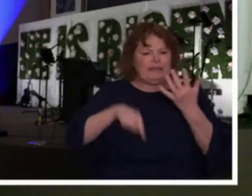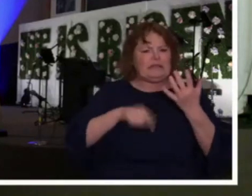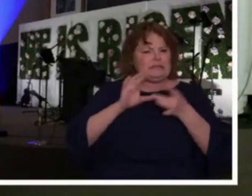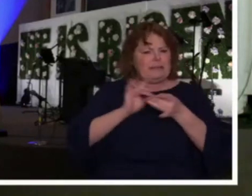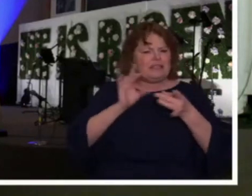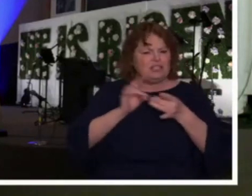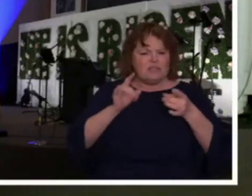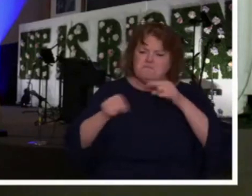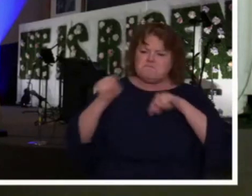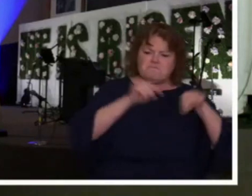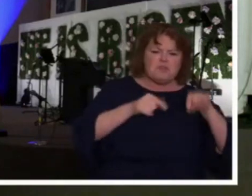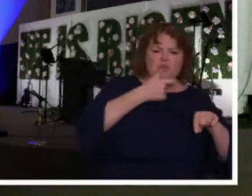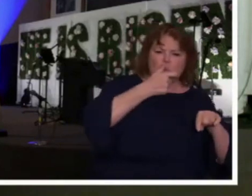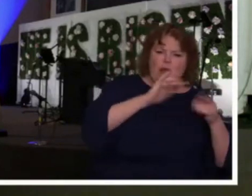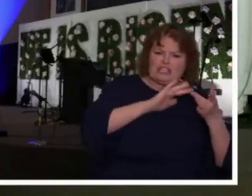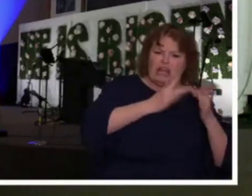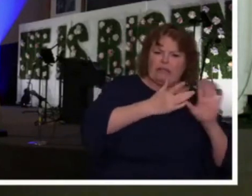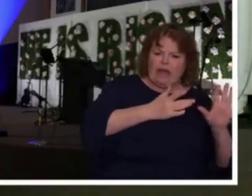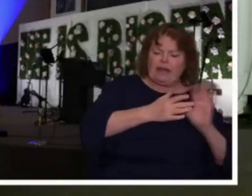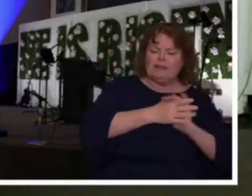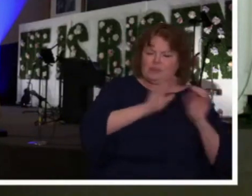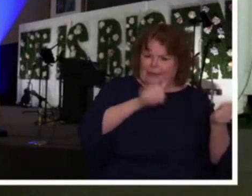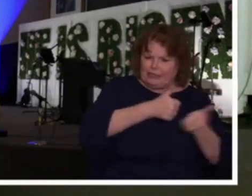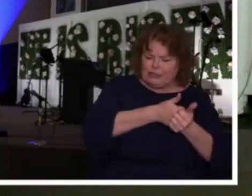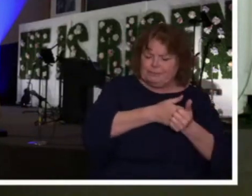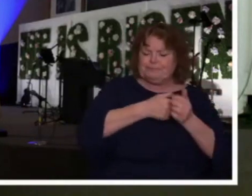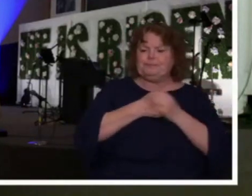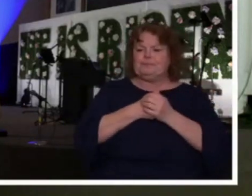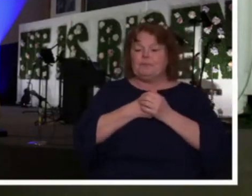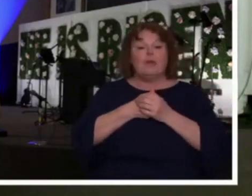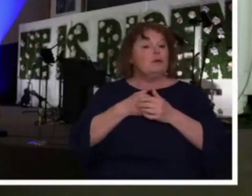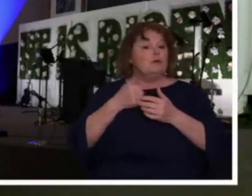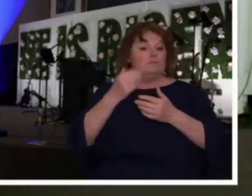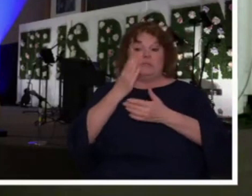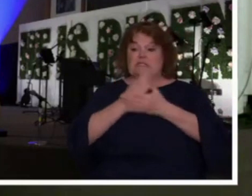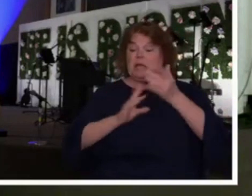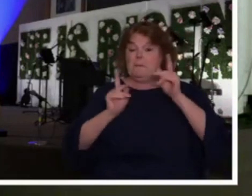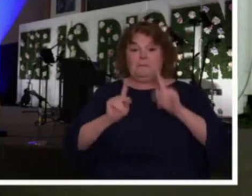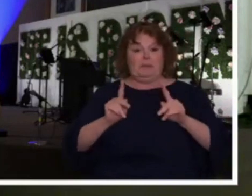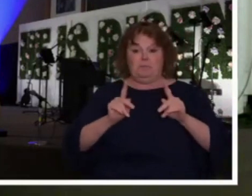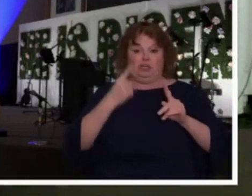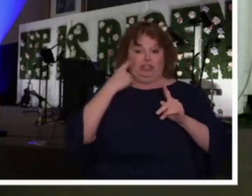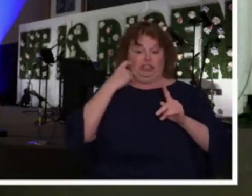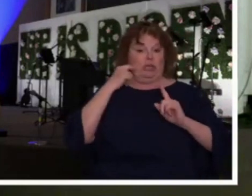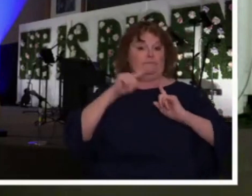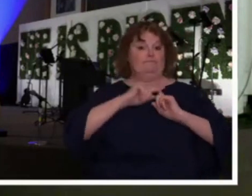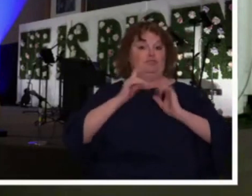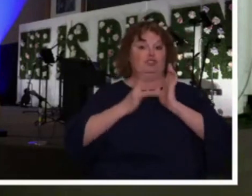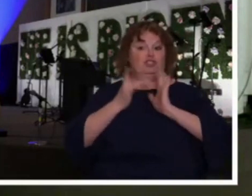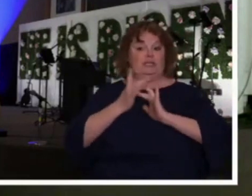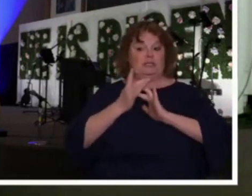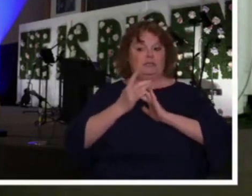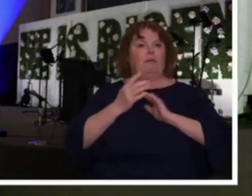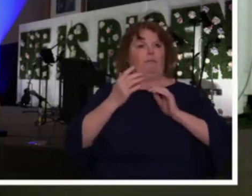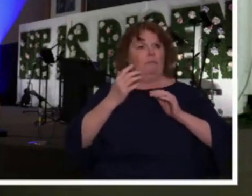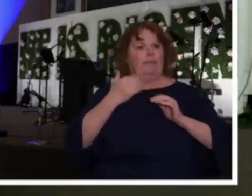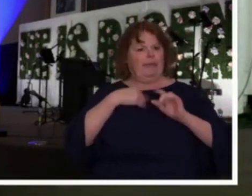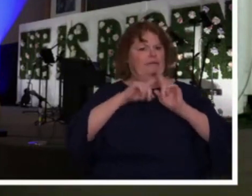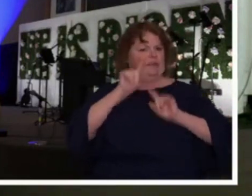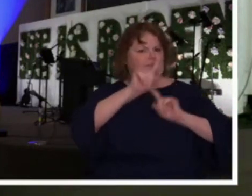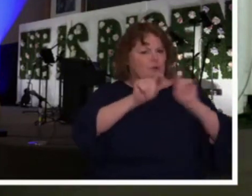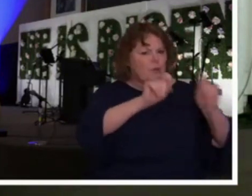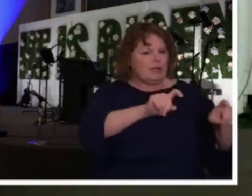comes as a result of questions from either new believers or believers that may be just entering in that come from different